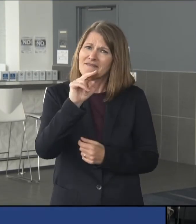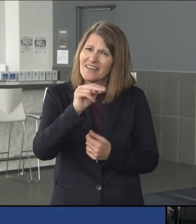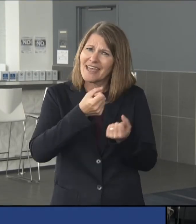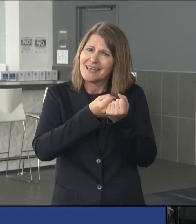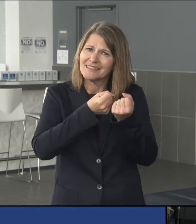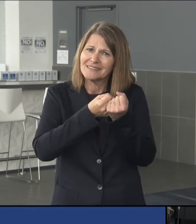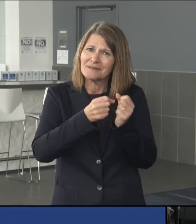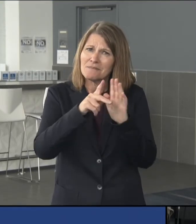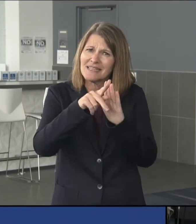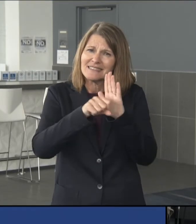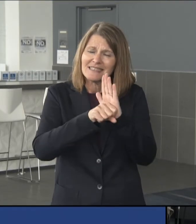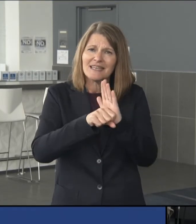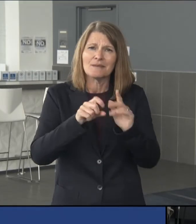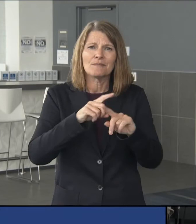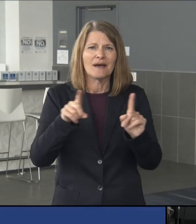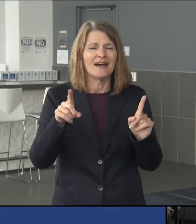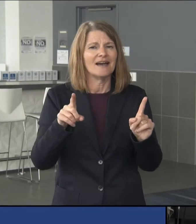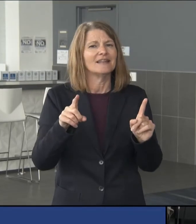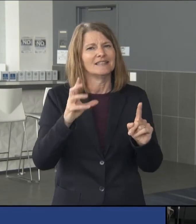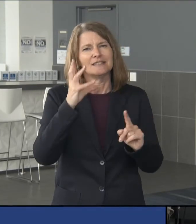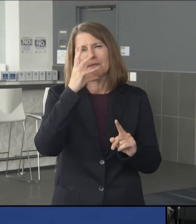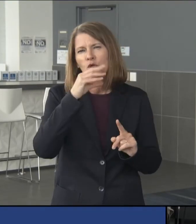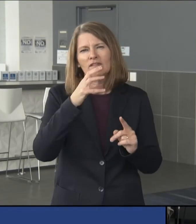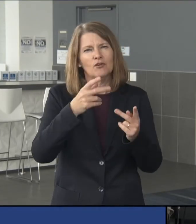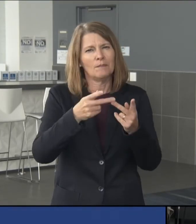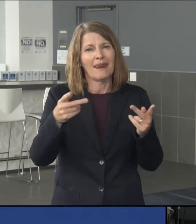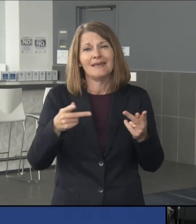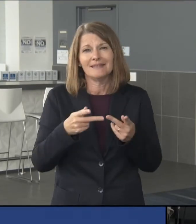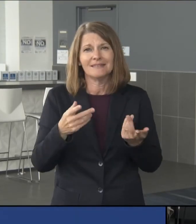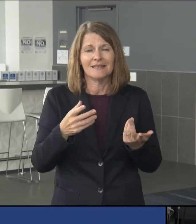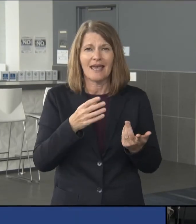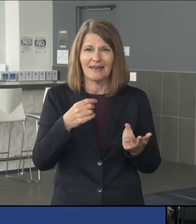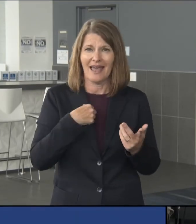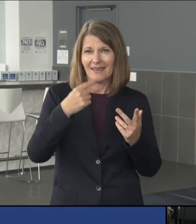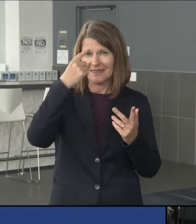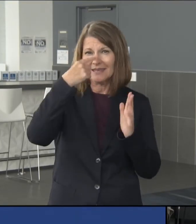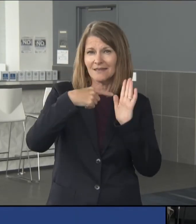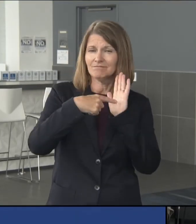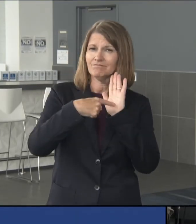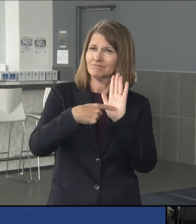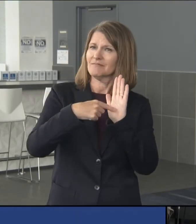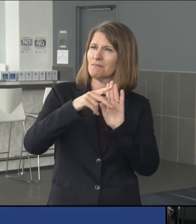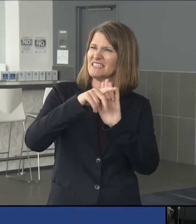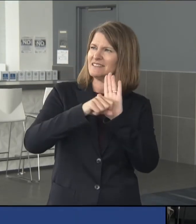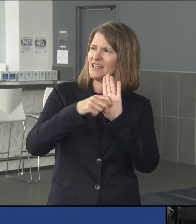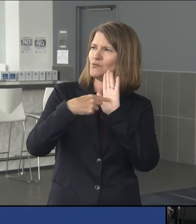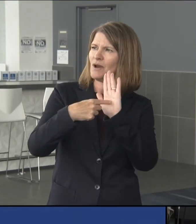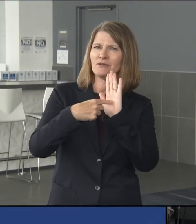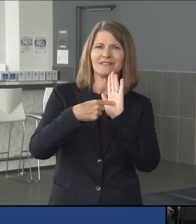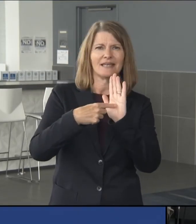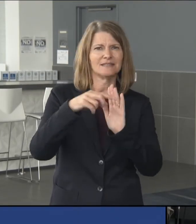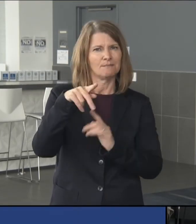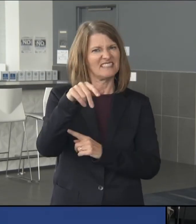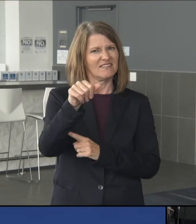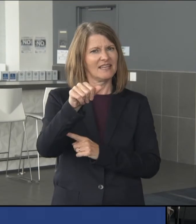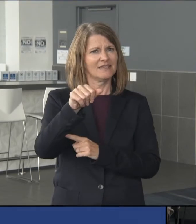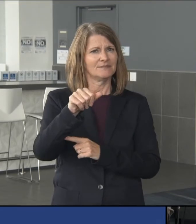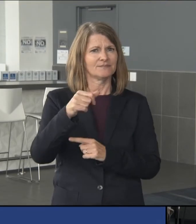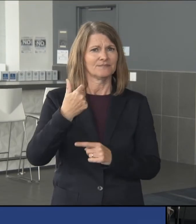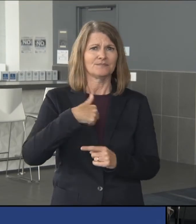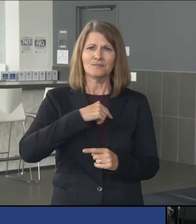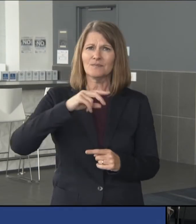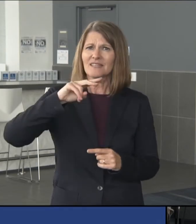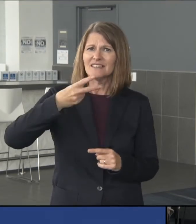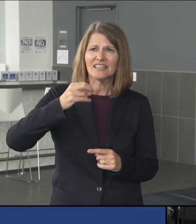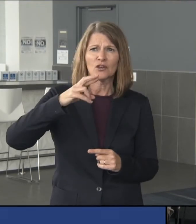but it's a beautiful place. But I think it represents, I mean, Pennsylvania is, what, second or third in the